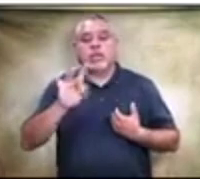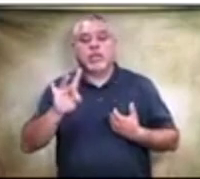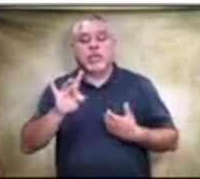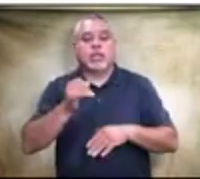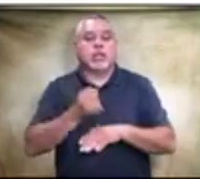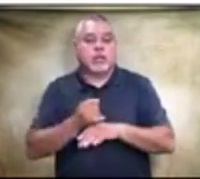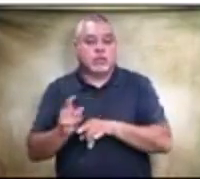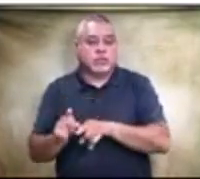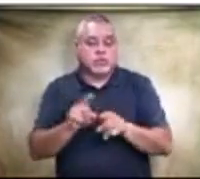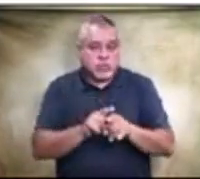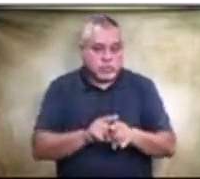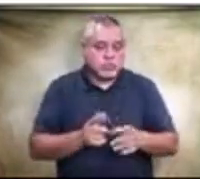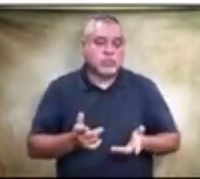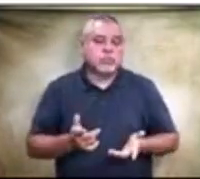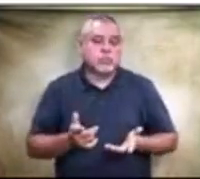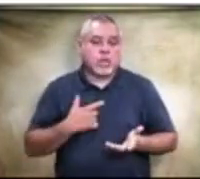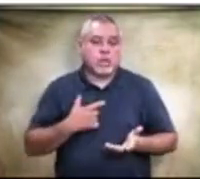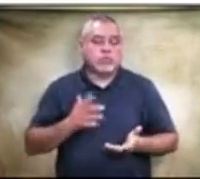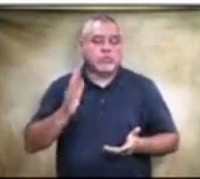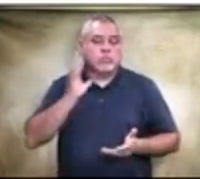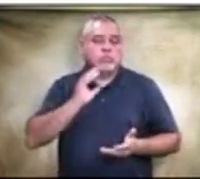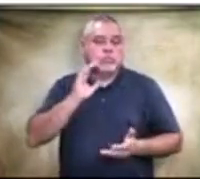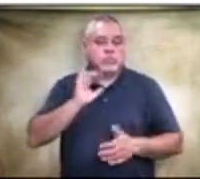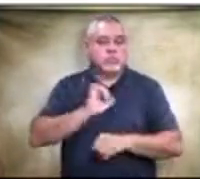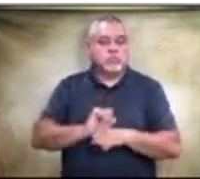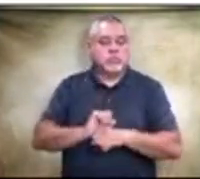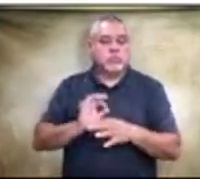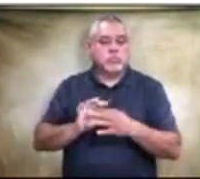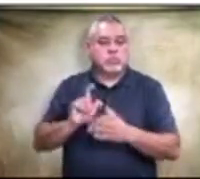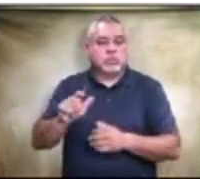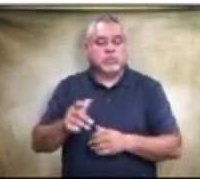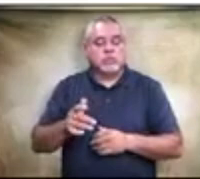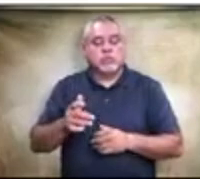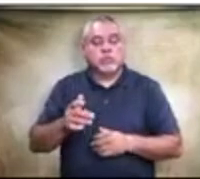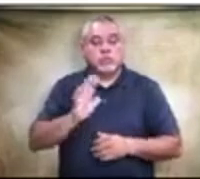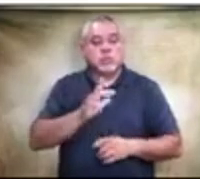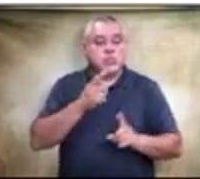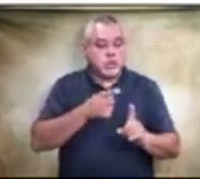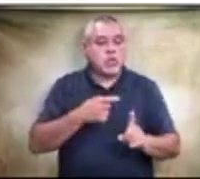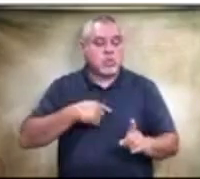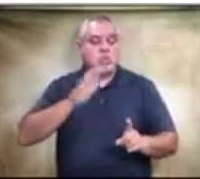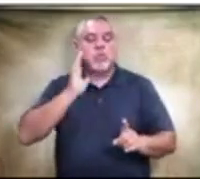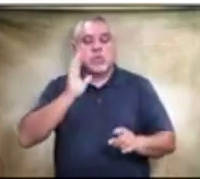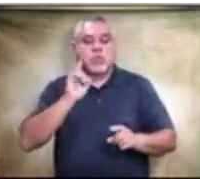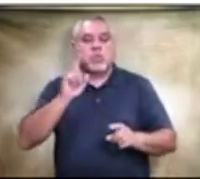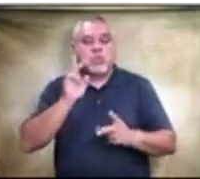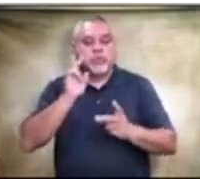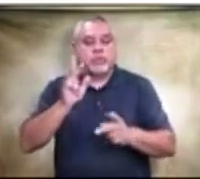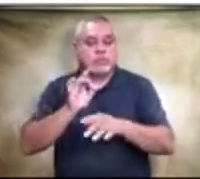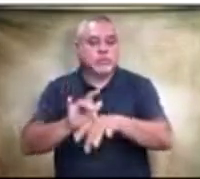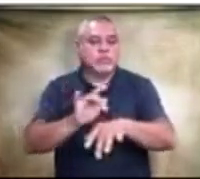that I also worked with in that region. But to your point, we will go to visit other sites and other locations.